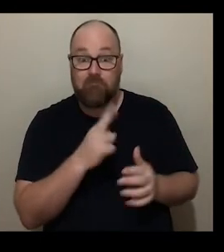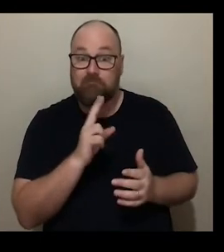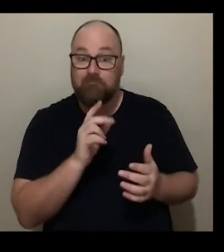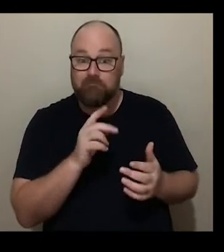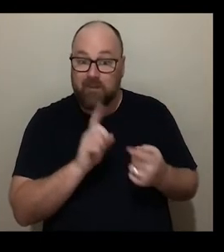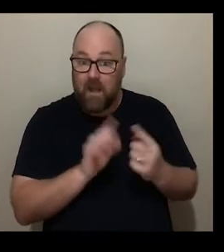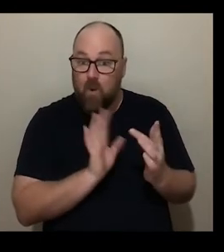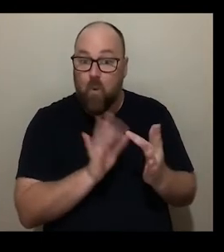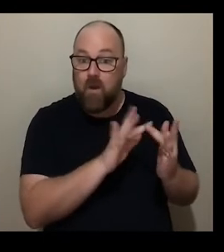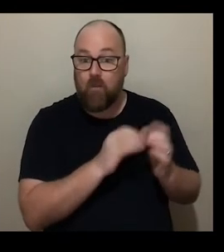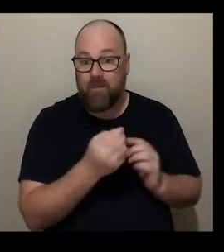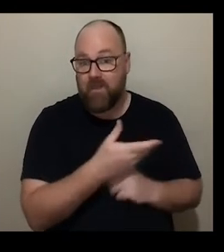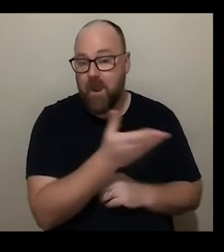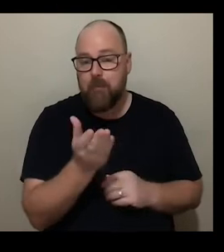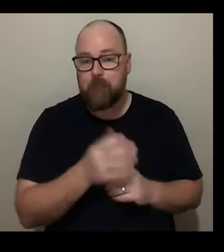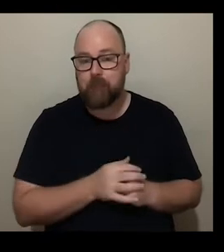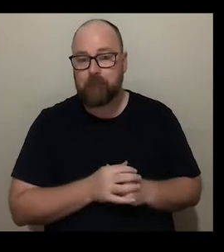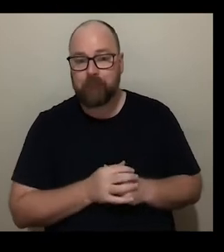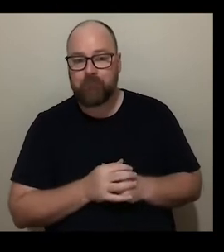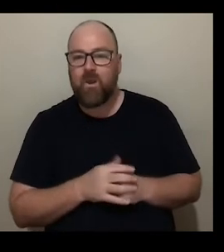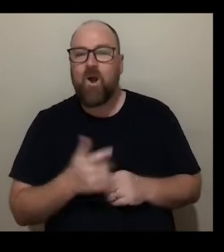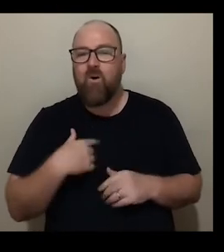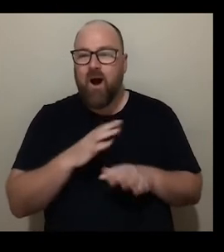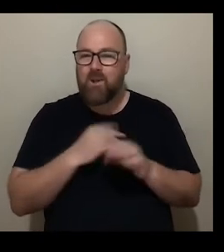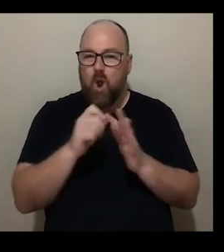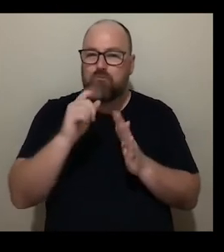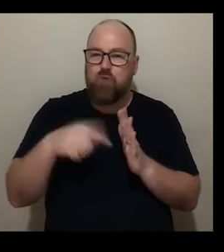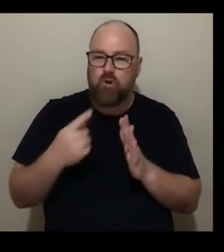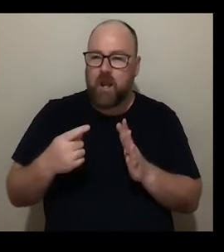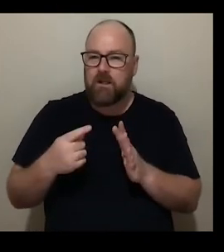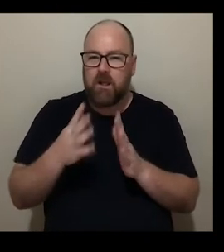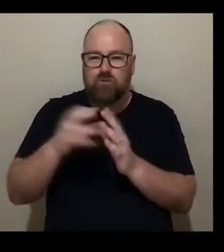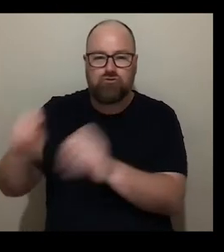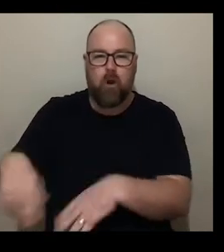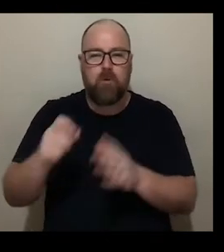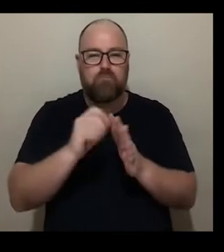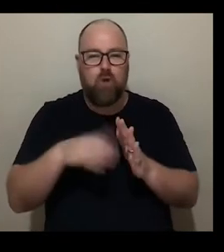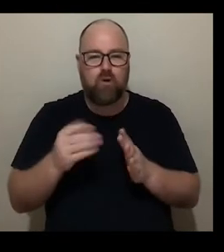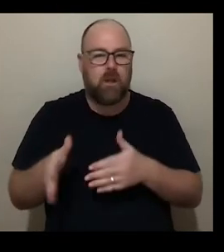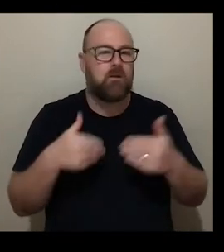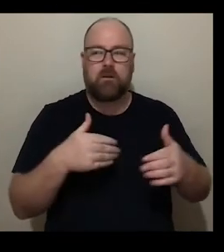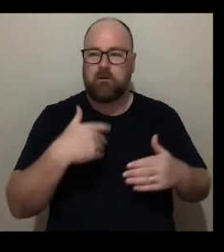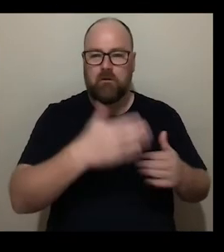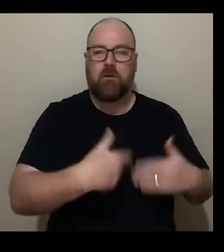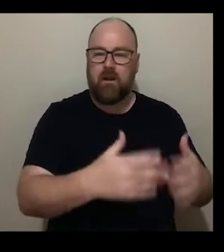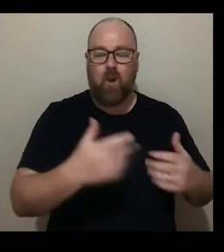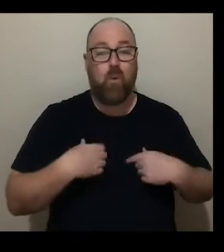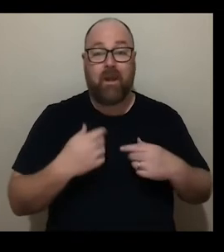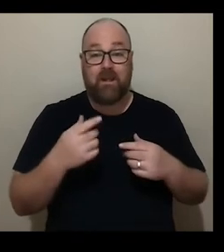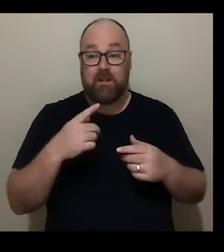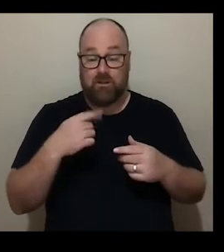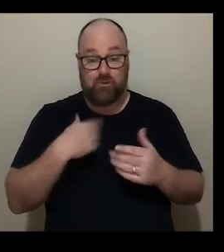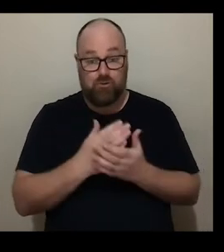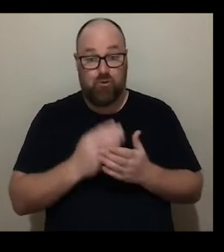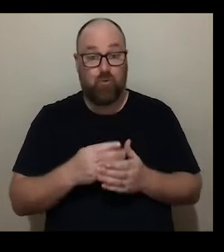with all of the artists so you know the aim isn't to sort of do a project drop them move on it's it doesn't work like that we've become a just a growing